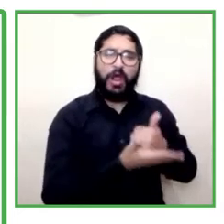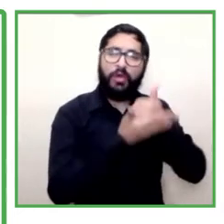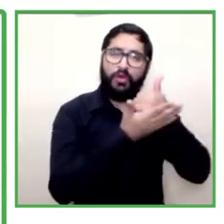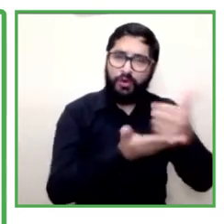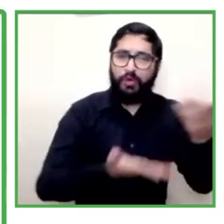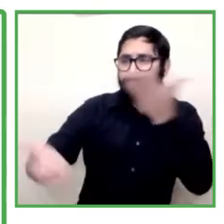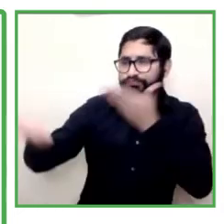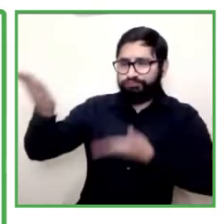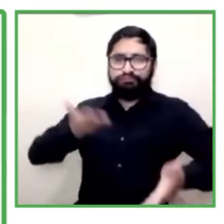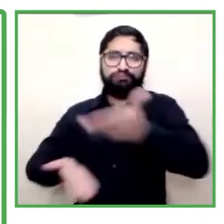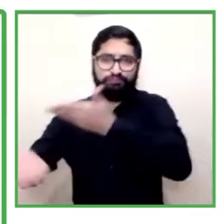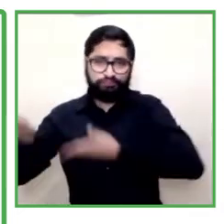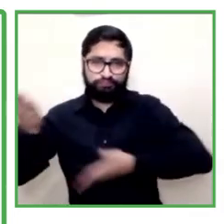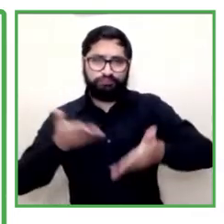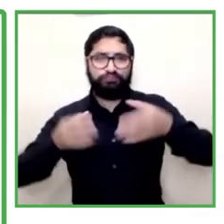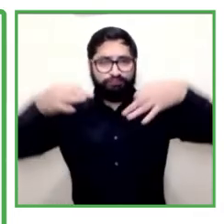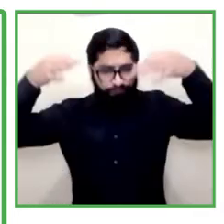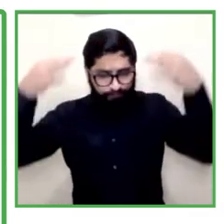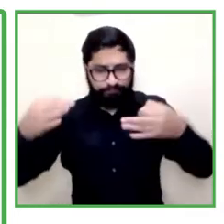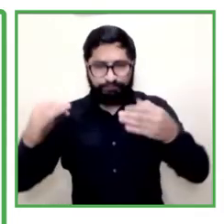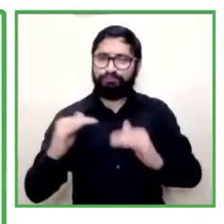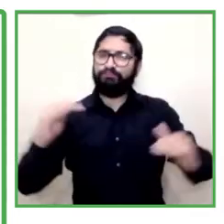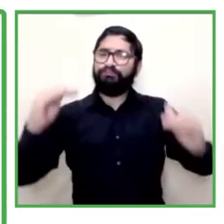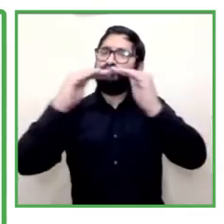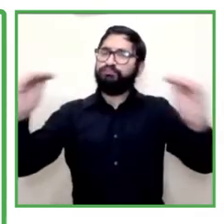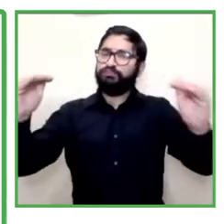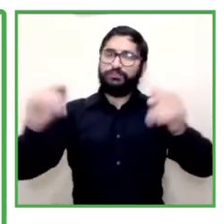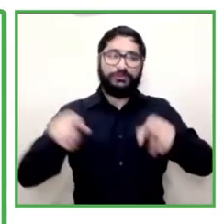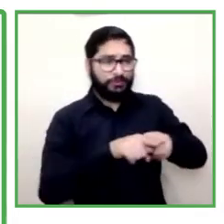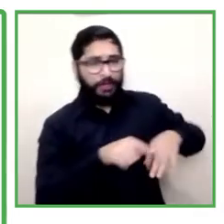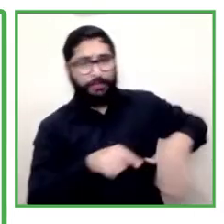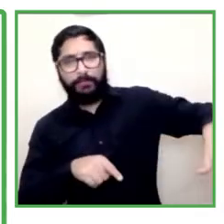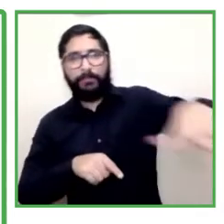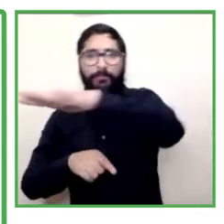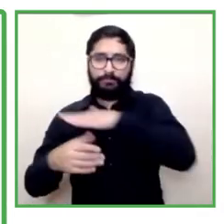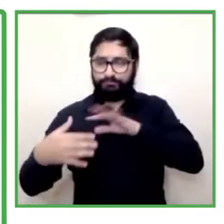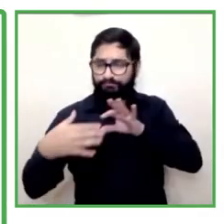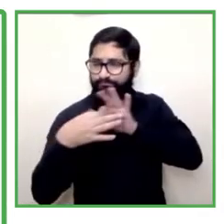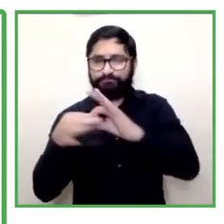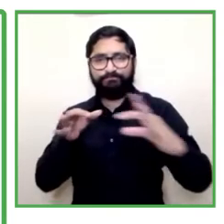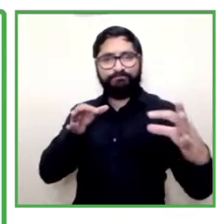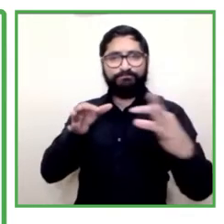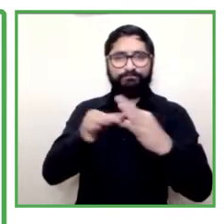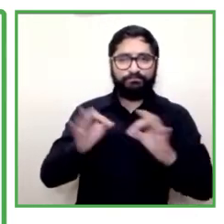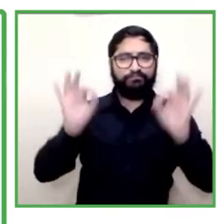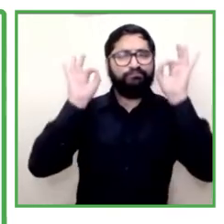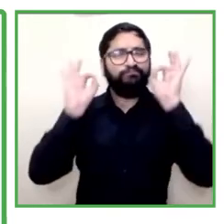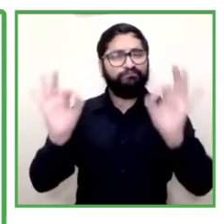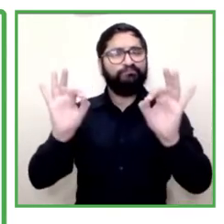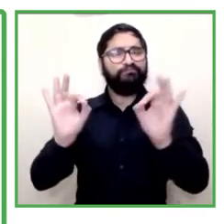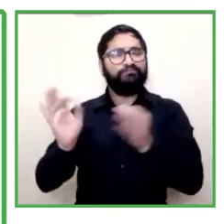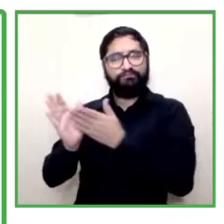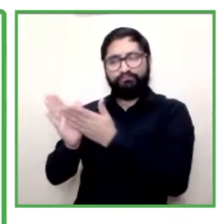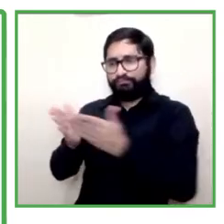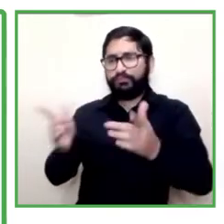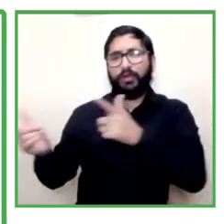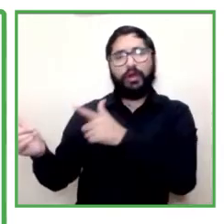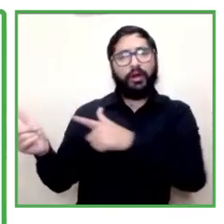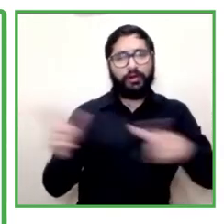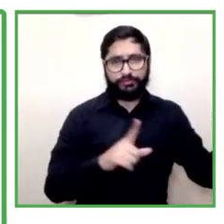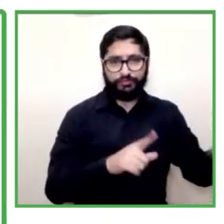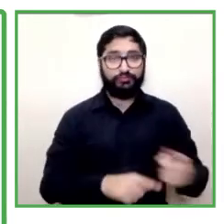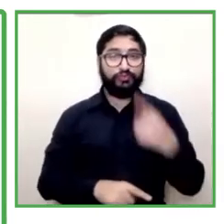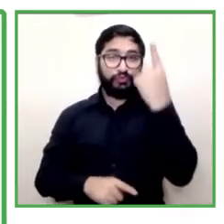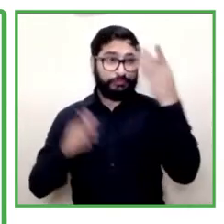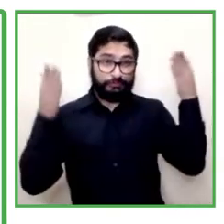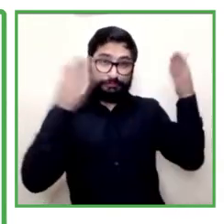with solidarity associated to a commonwealth and equity so what are these